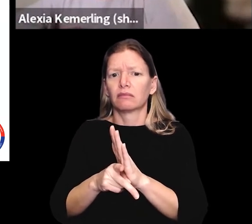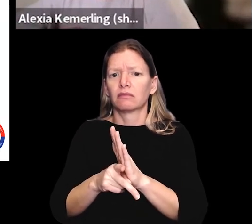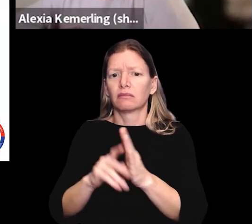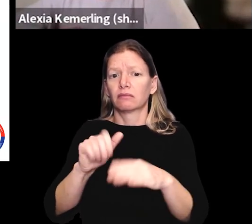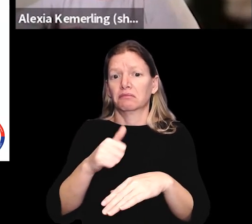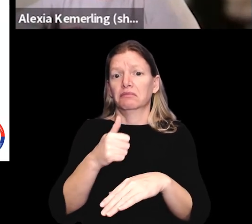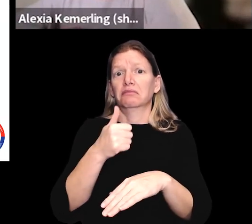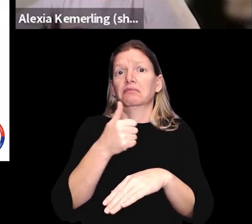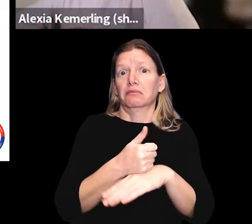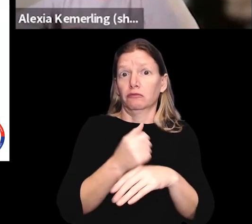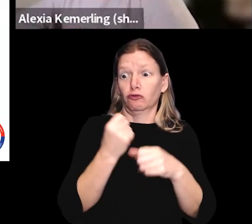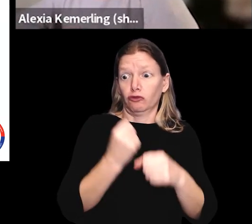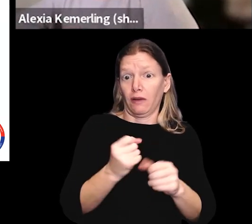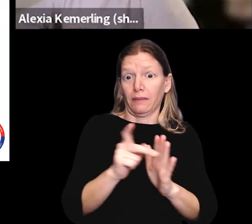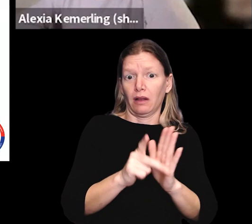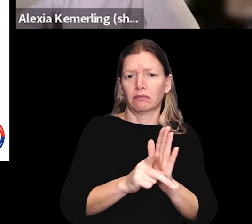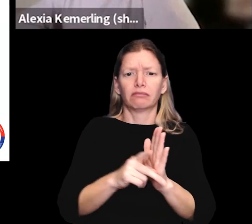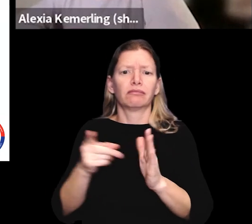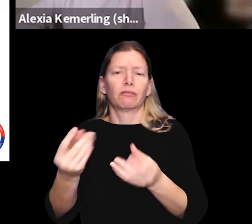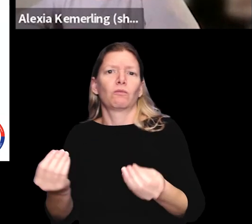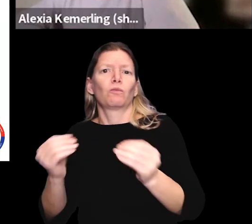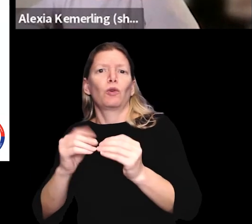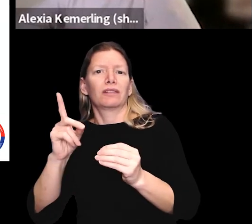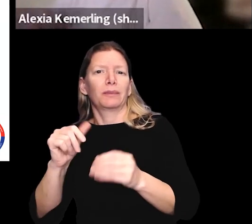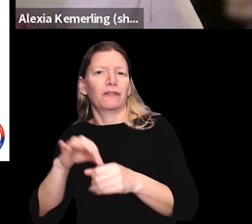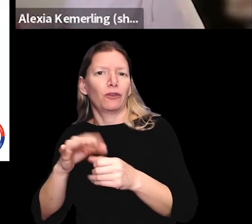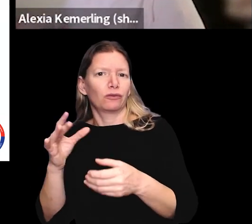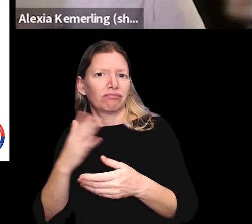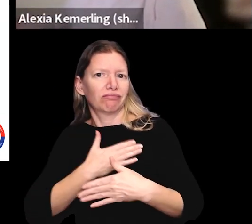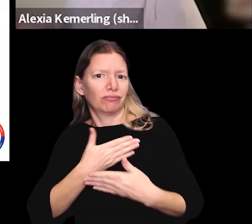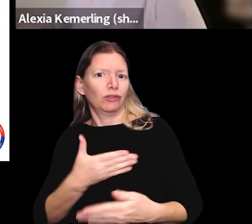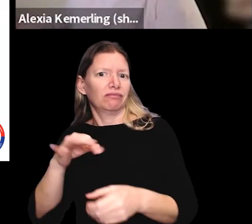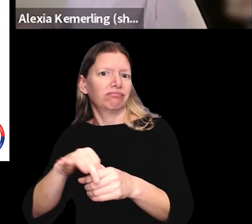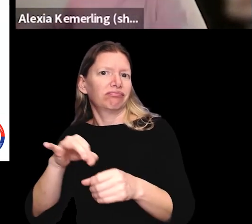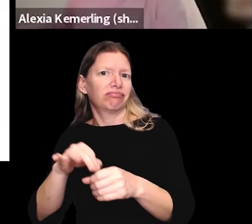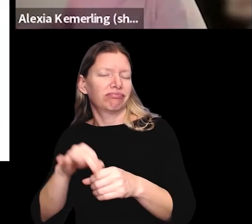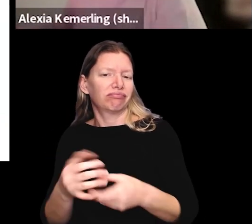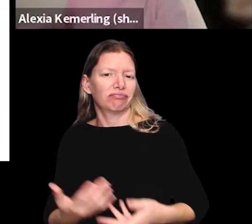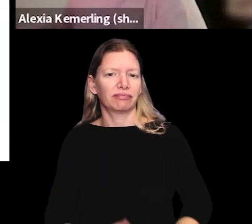have a higher turnout among disabled voters.